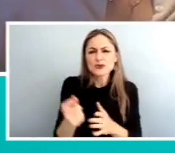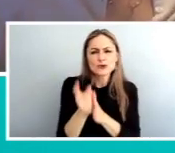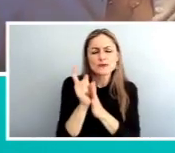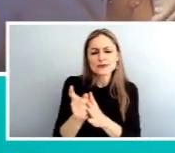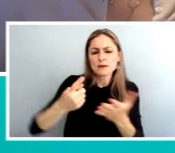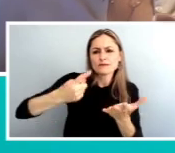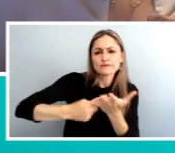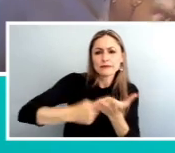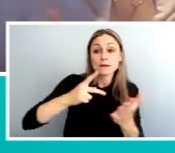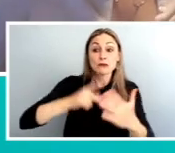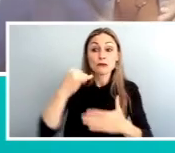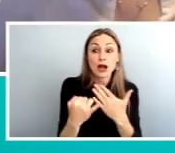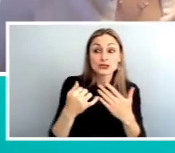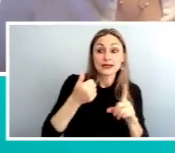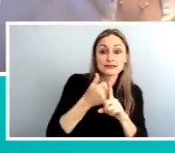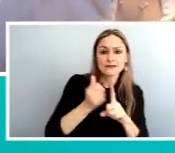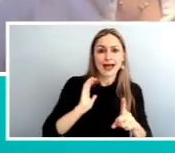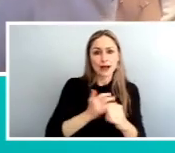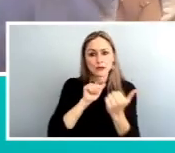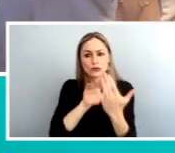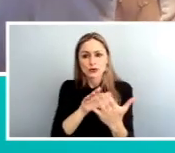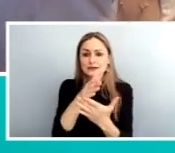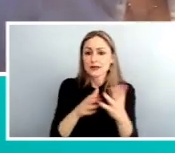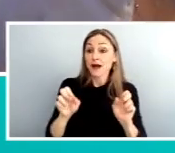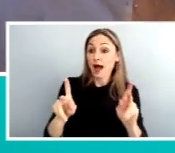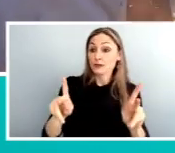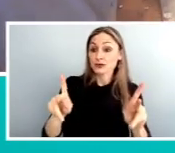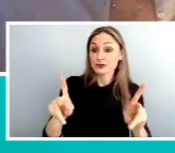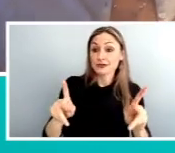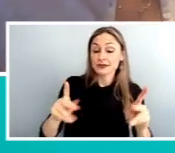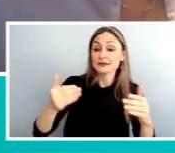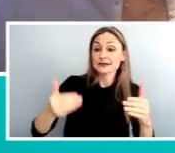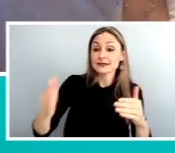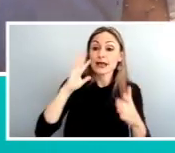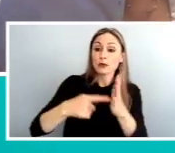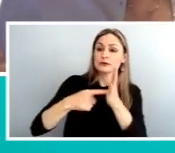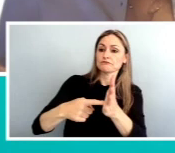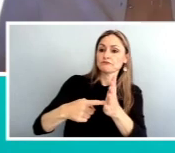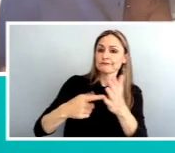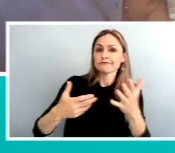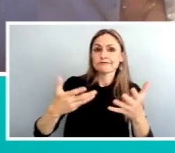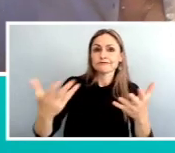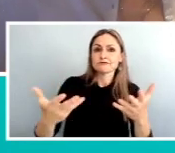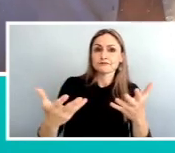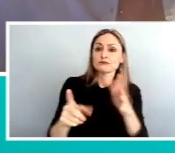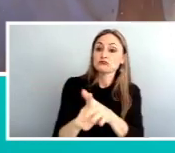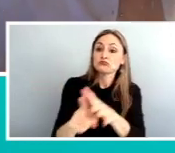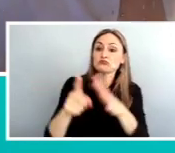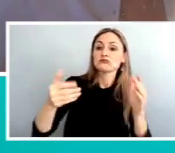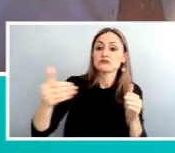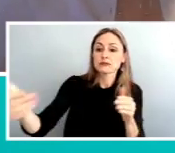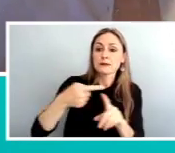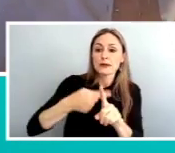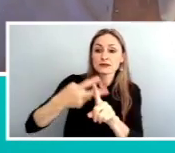project and our approach and some of the opportunities that are going to be, um, presented over the next, um, several months and actually, in